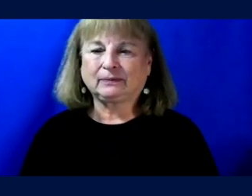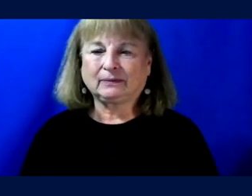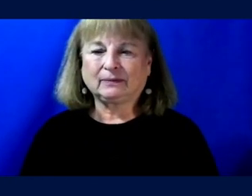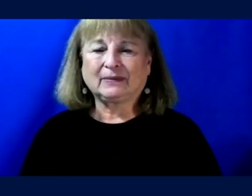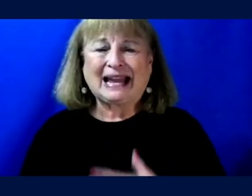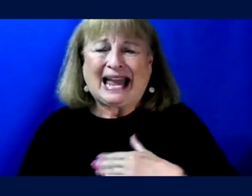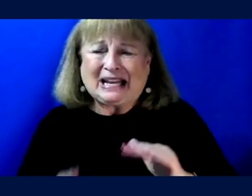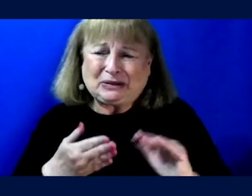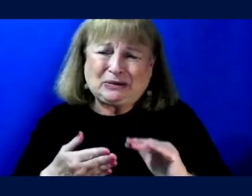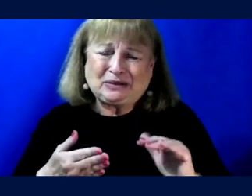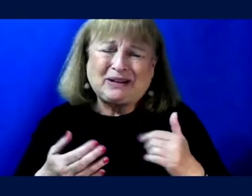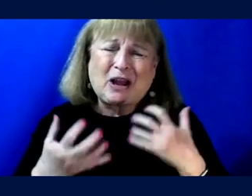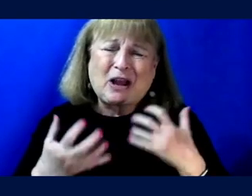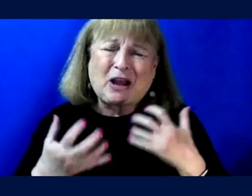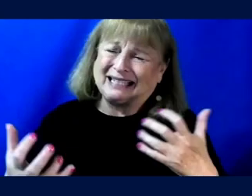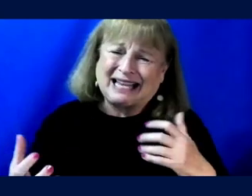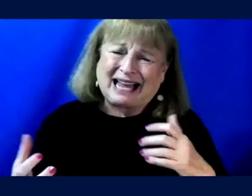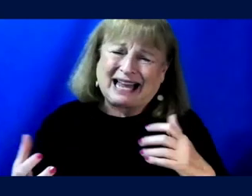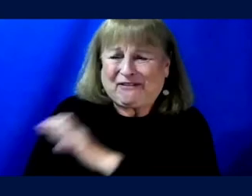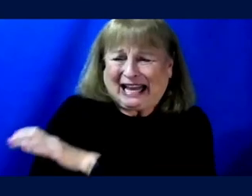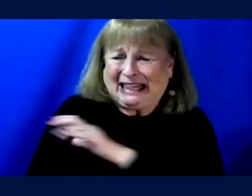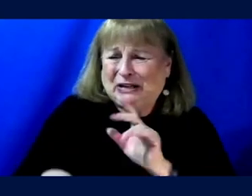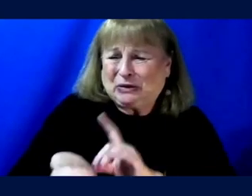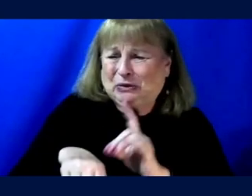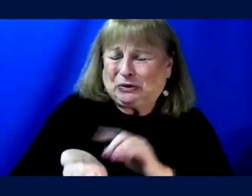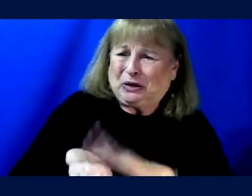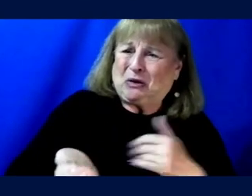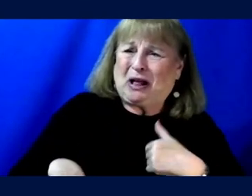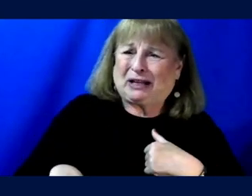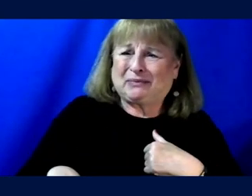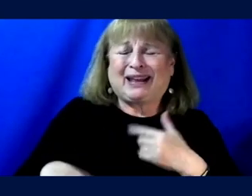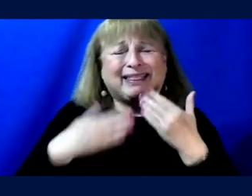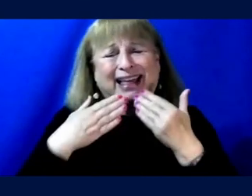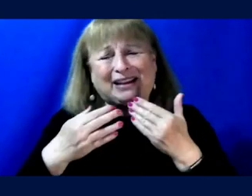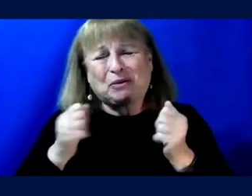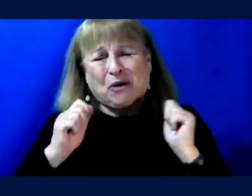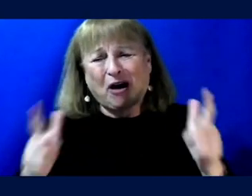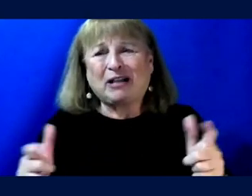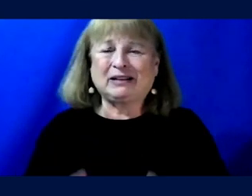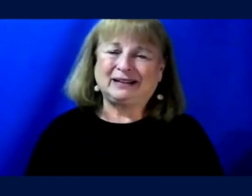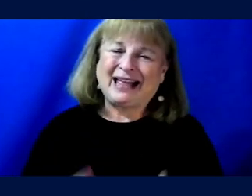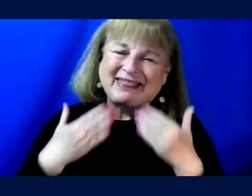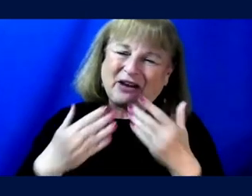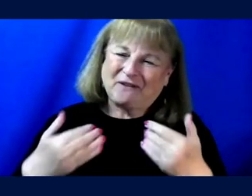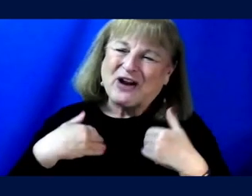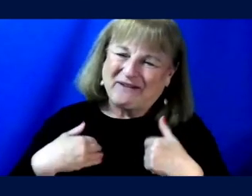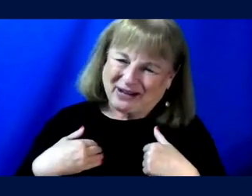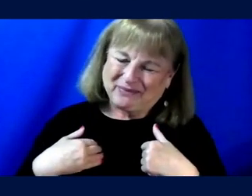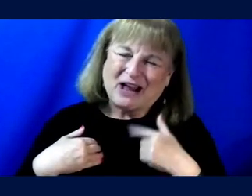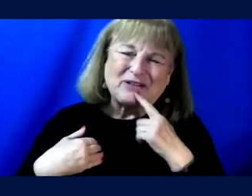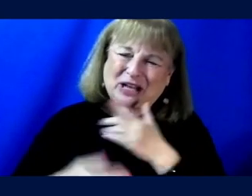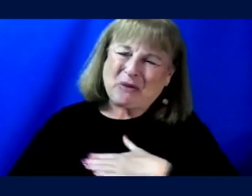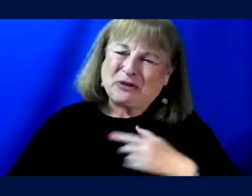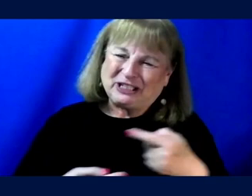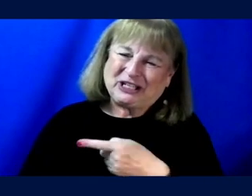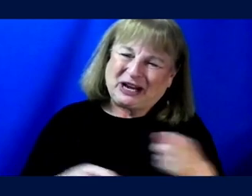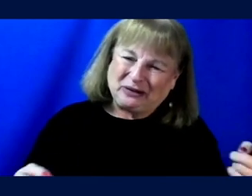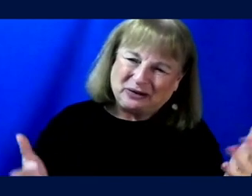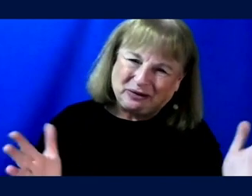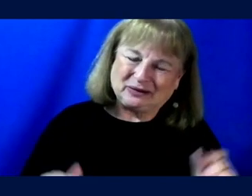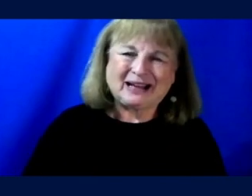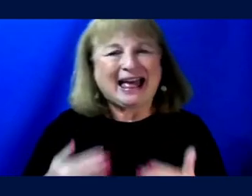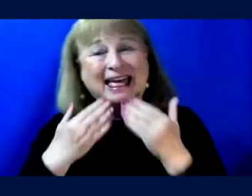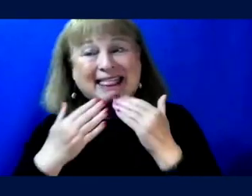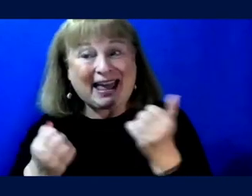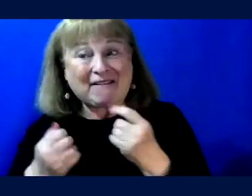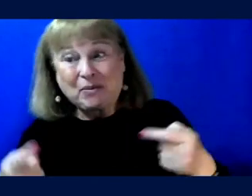Please excuse me, audience, for my clinical duties are calling. Thank you all to my fellow panelists and to Johns Hopkins for having us. I really appreciate you all. Thank